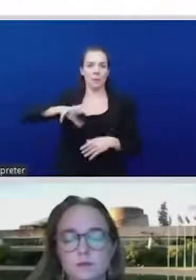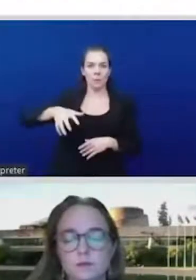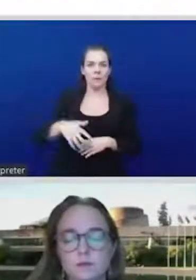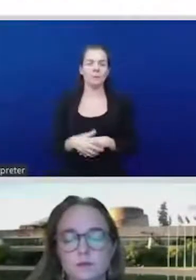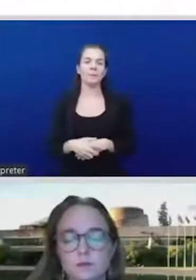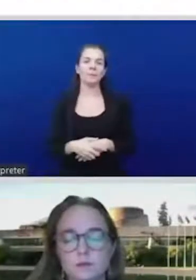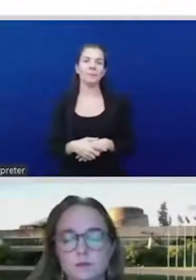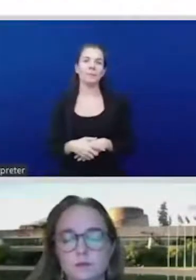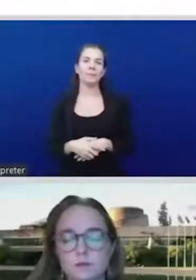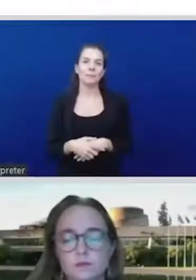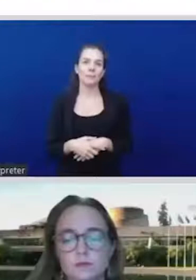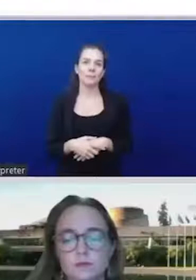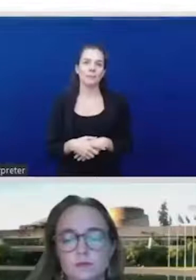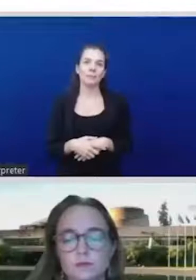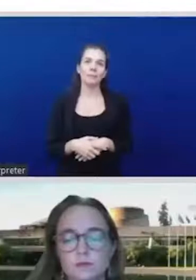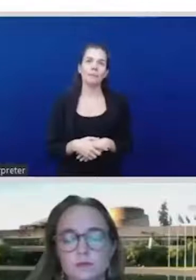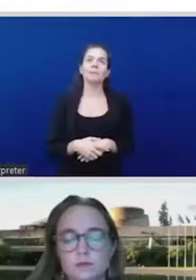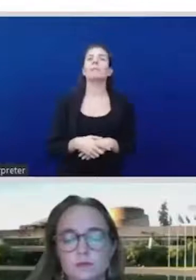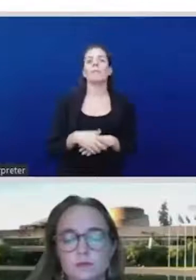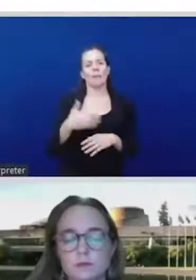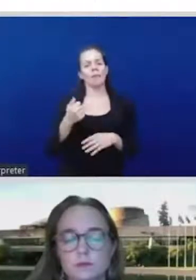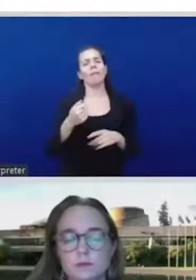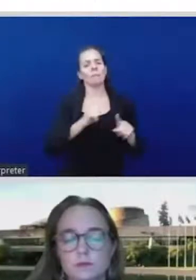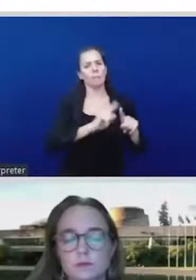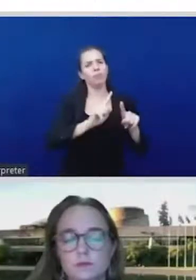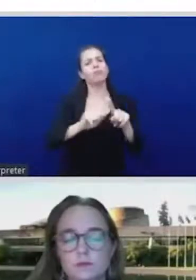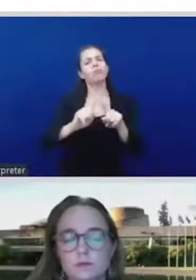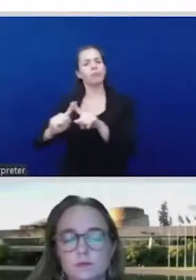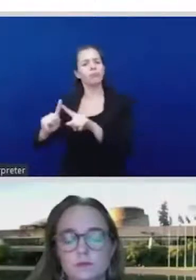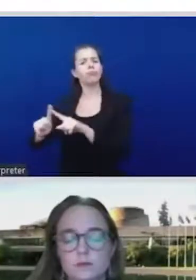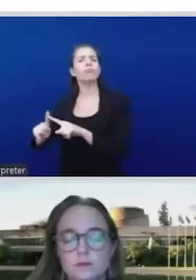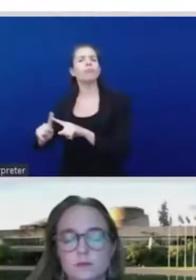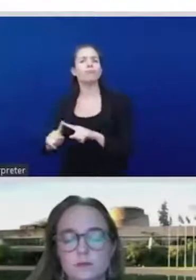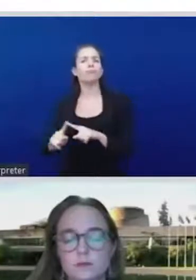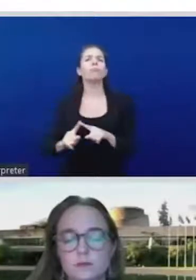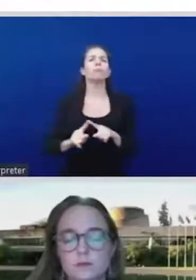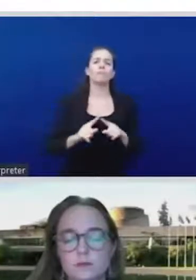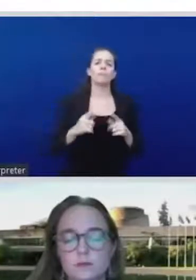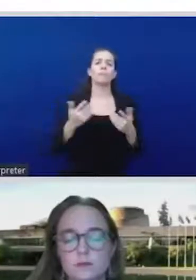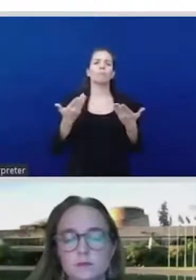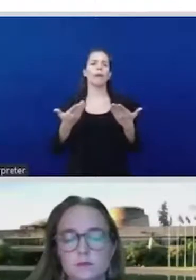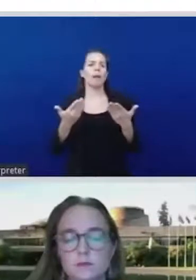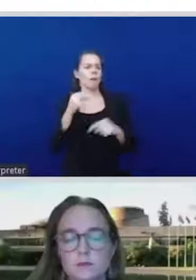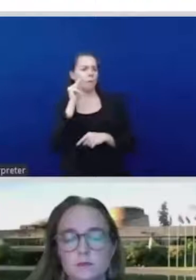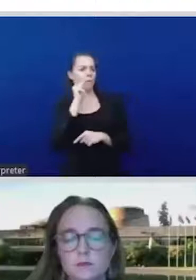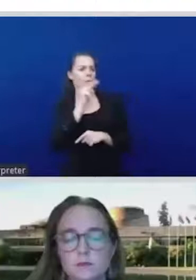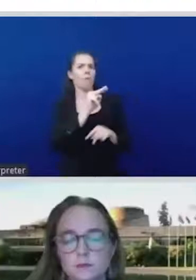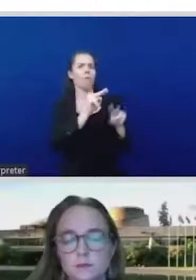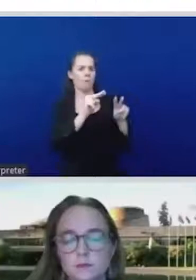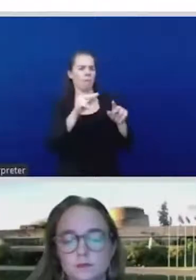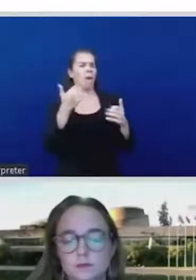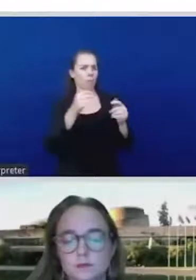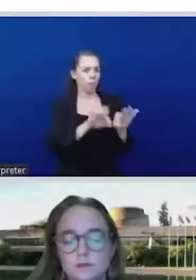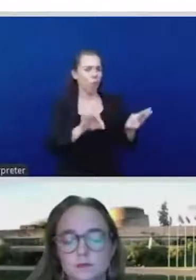there is some recognition of how important they are. Whereas a woman in even Mexico is not getting the benefit of